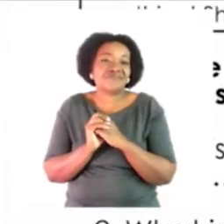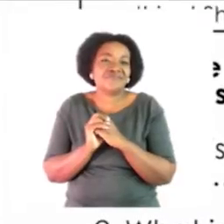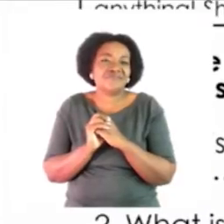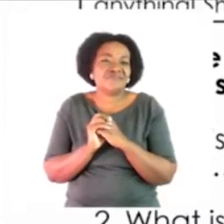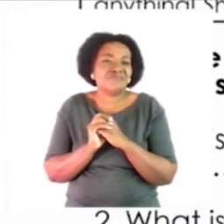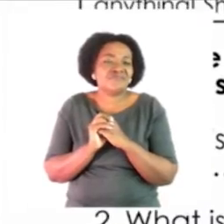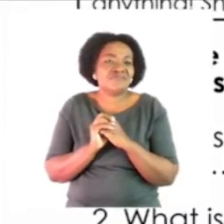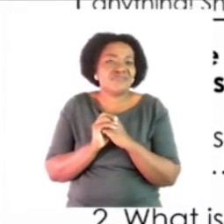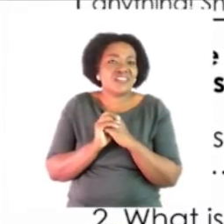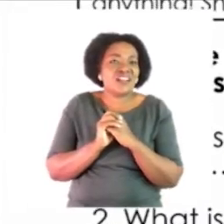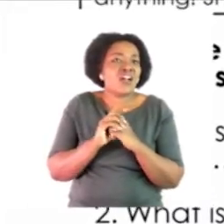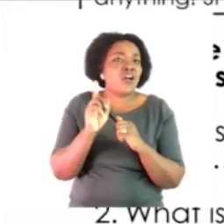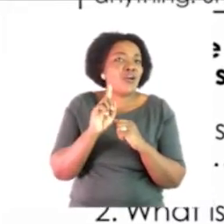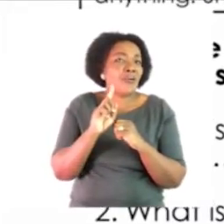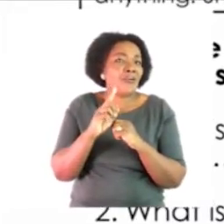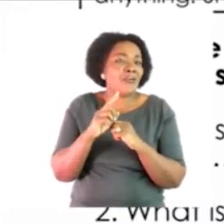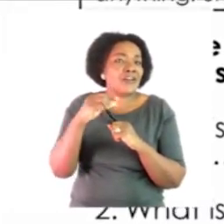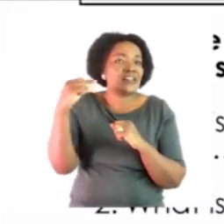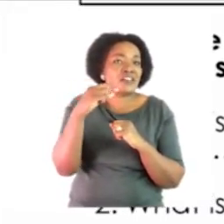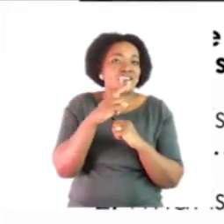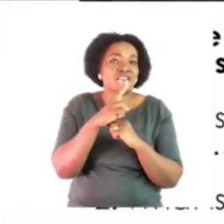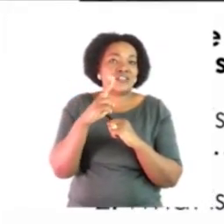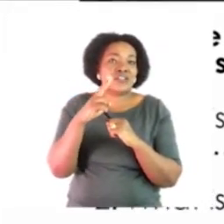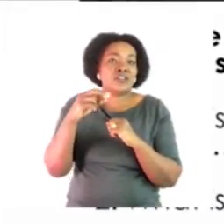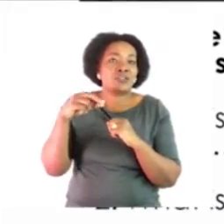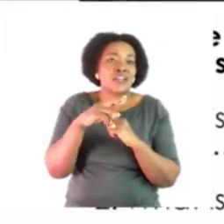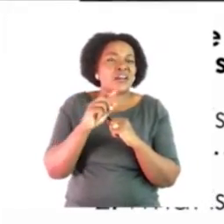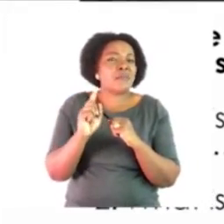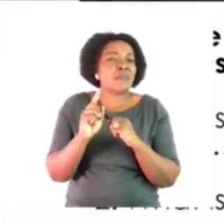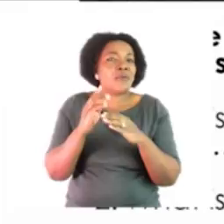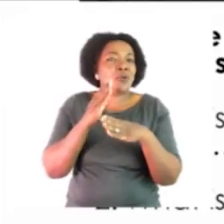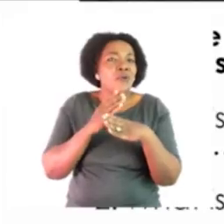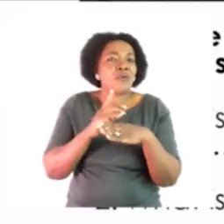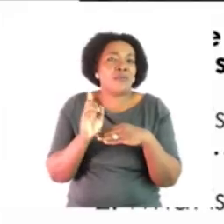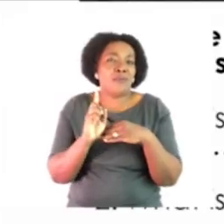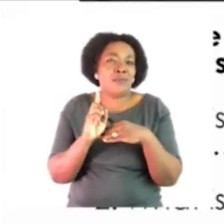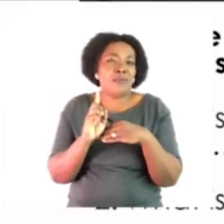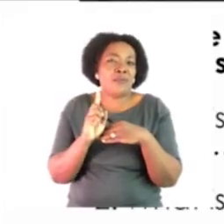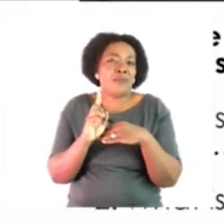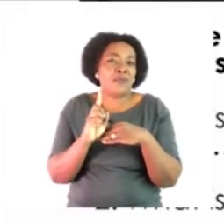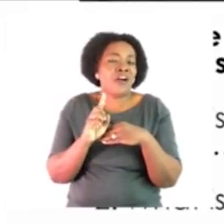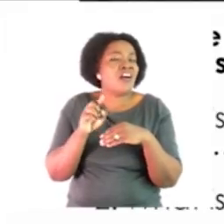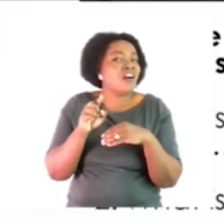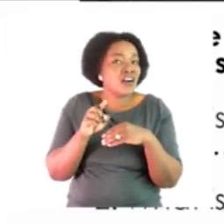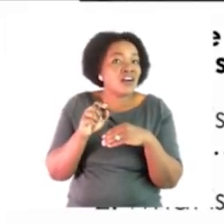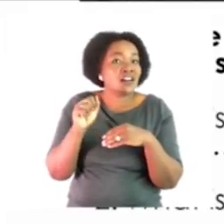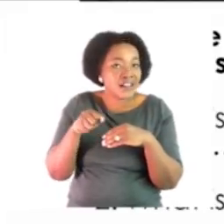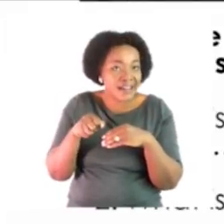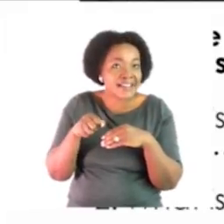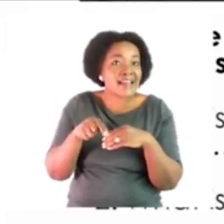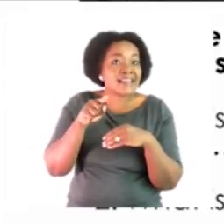what is mrs guriras job what do you think she does yes she is a teacher